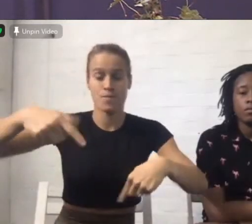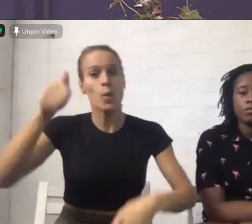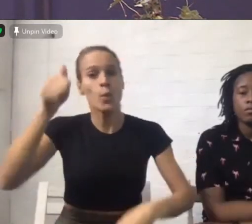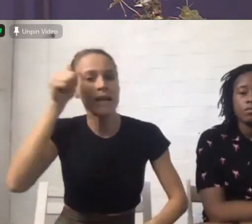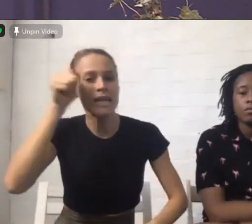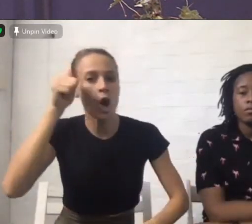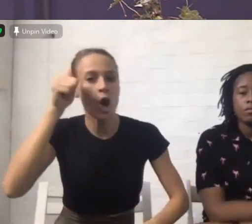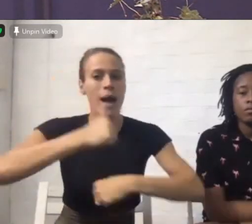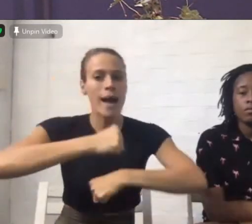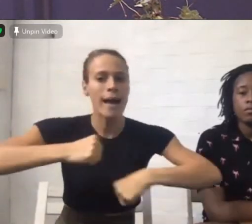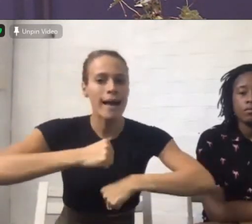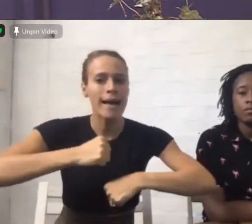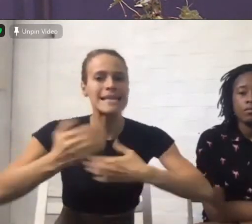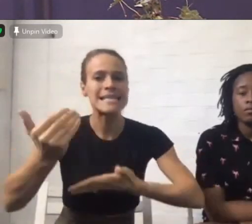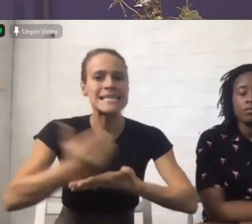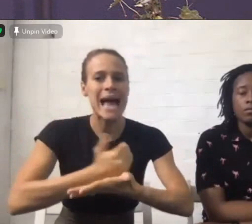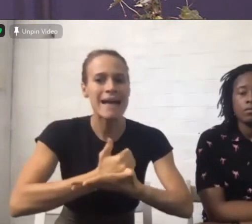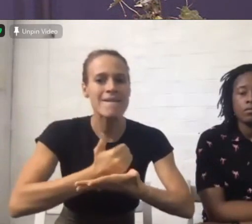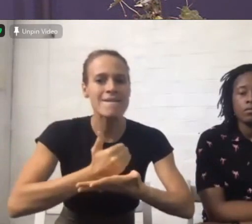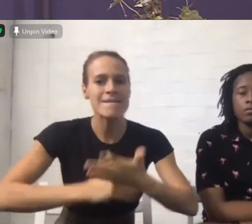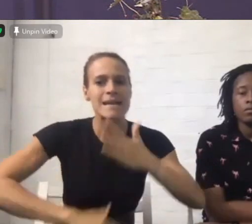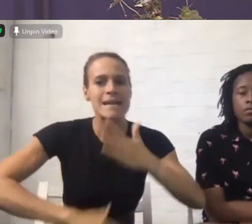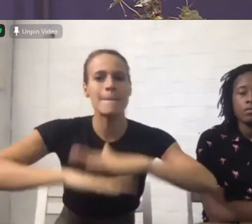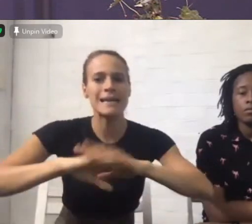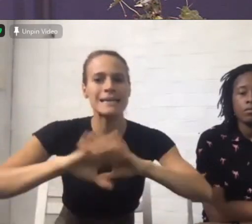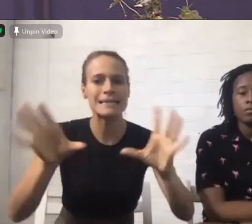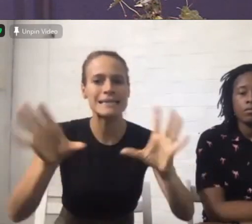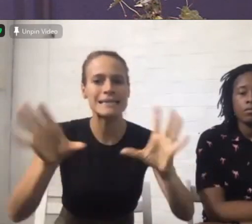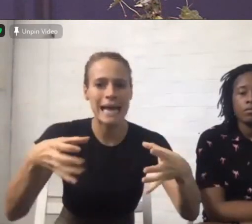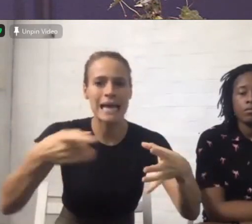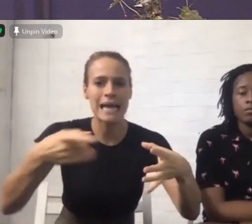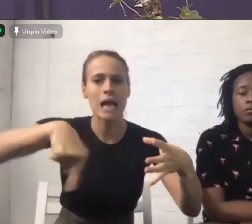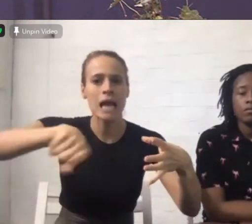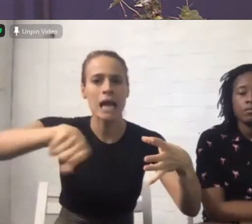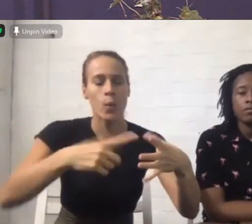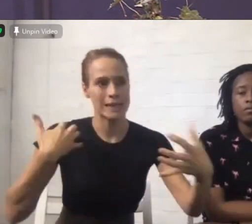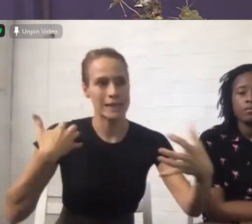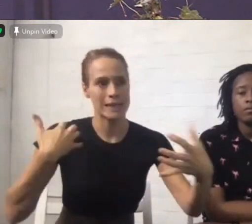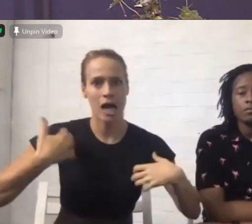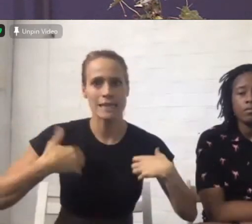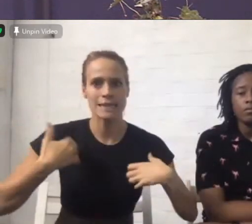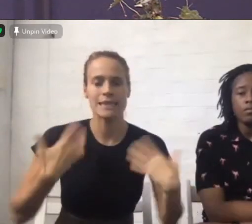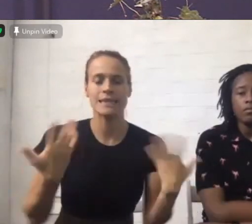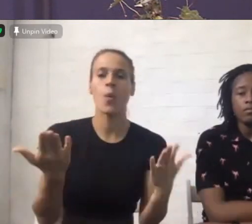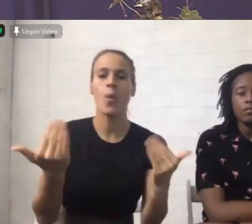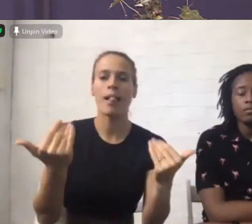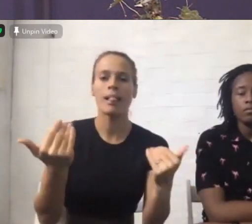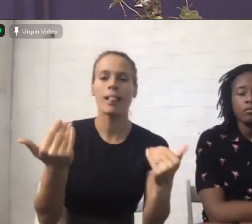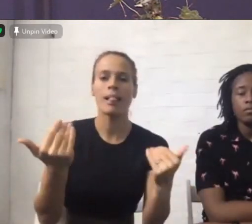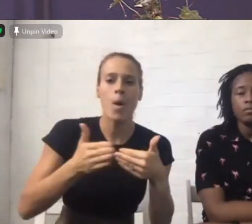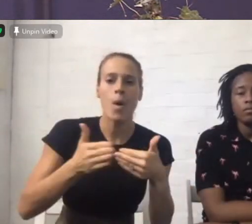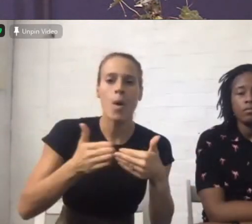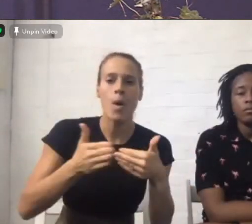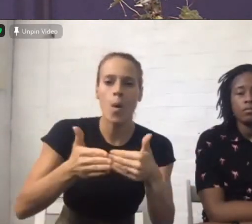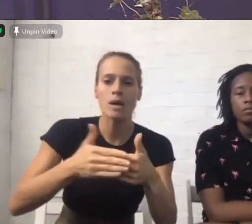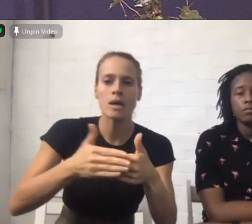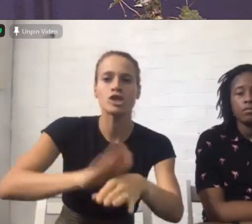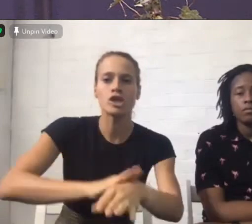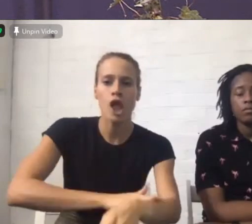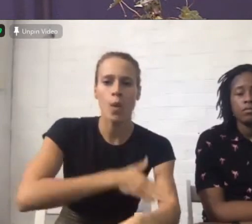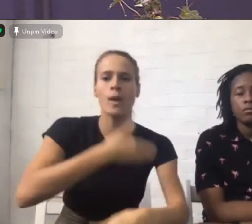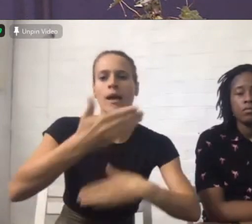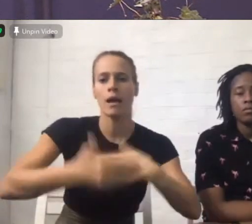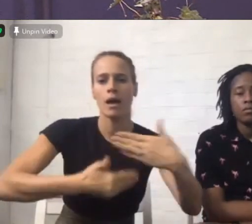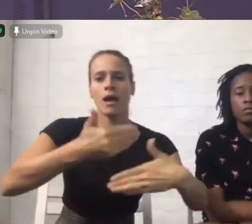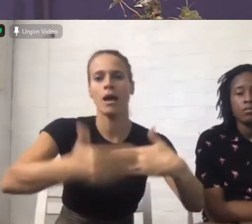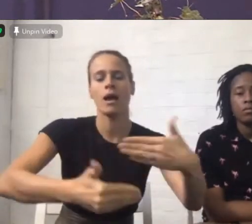capacity and we want to assure you and we are excited to welcome you in the room and online and if